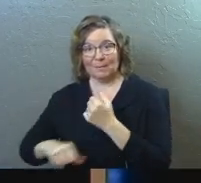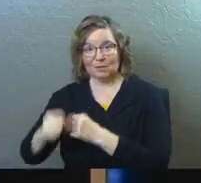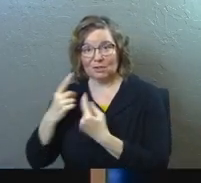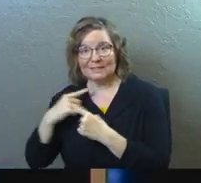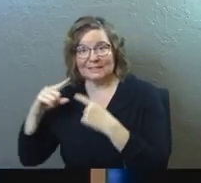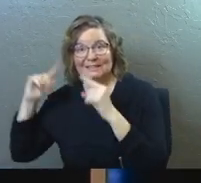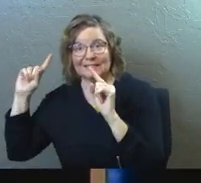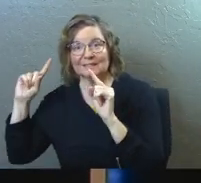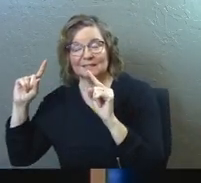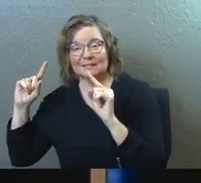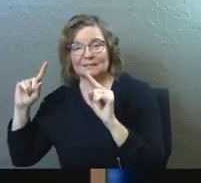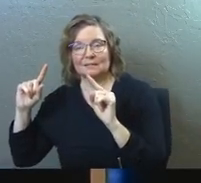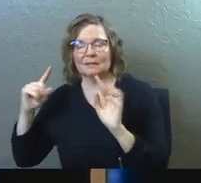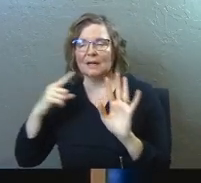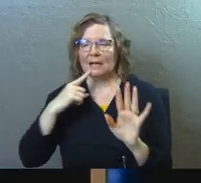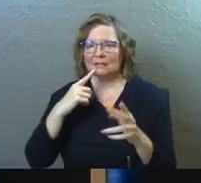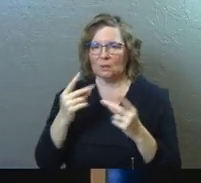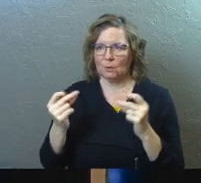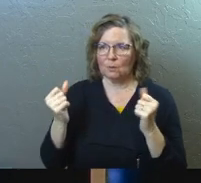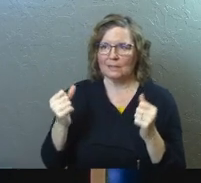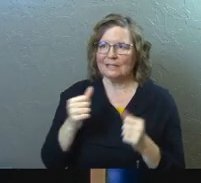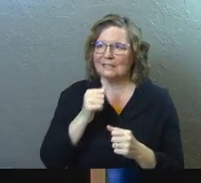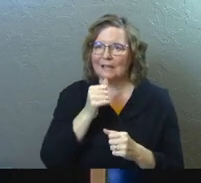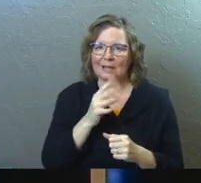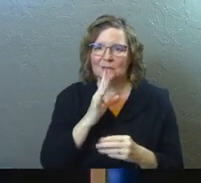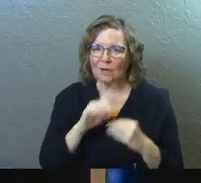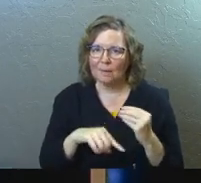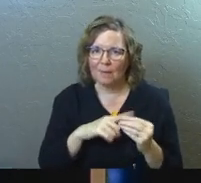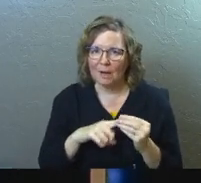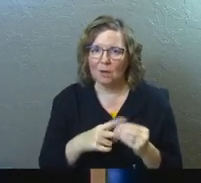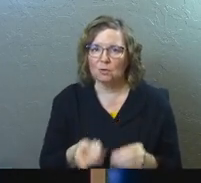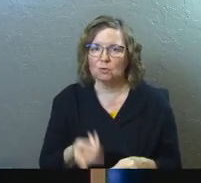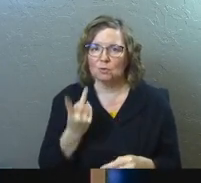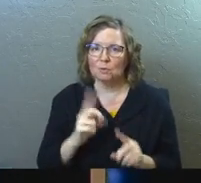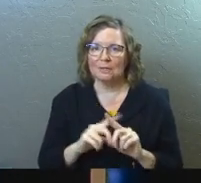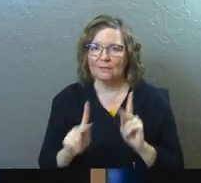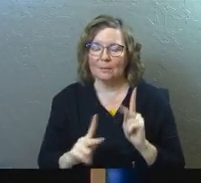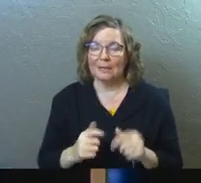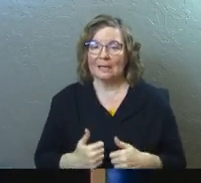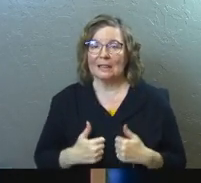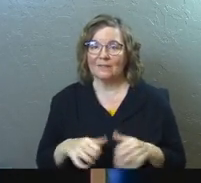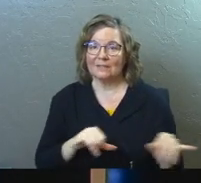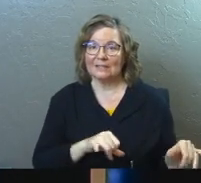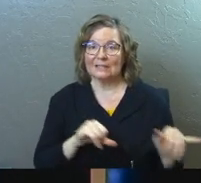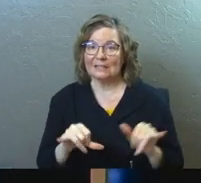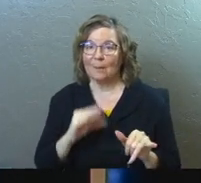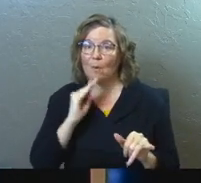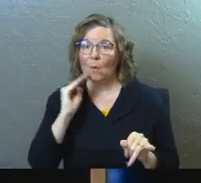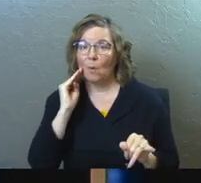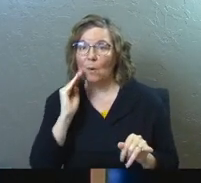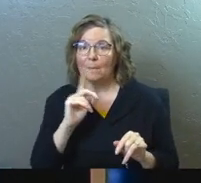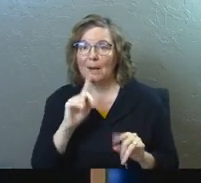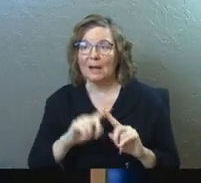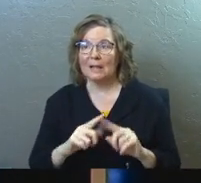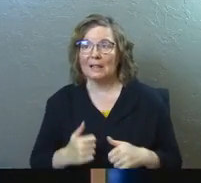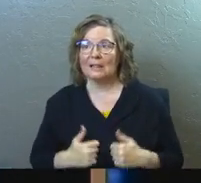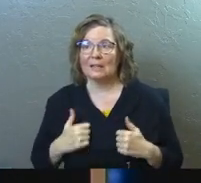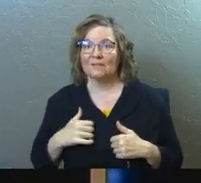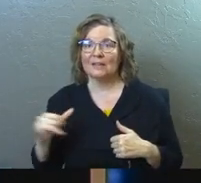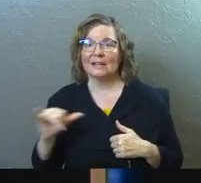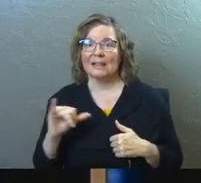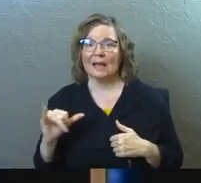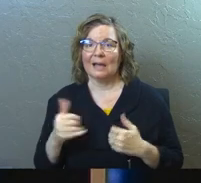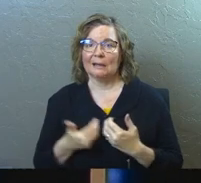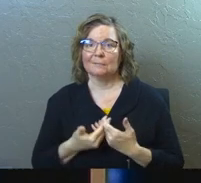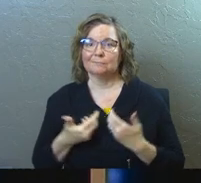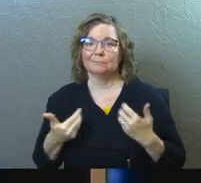off than one. And I'll just, I'll say this quickly. He's not talking about two different people living in the same home, but living like